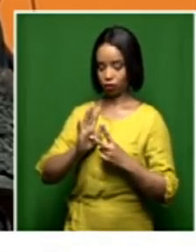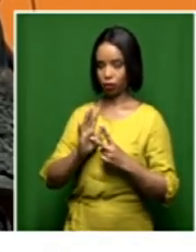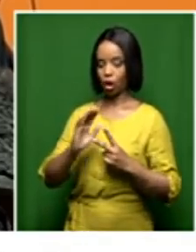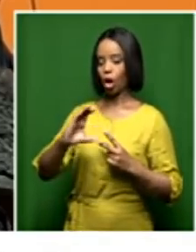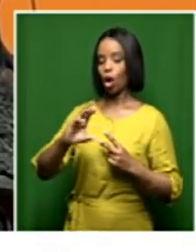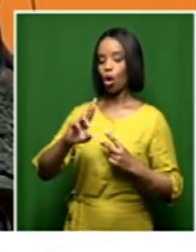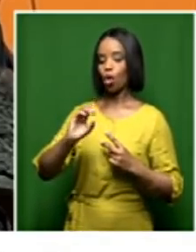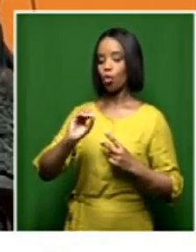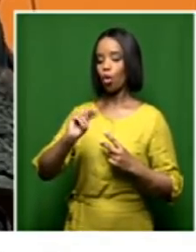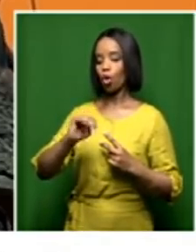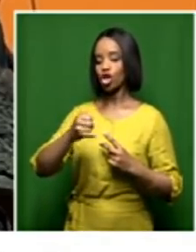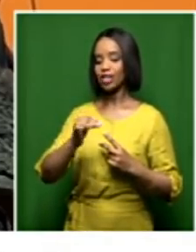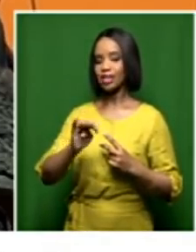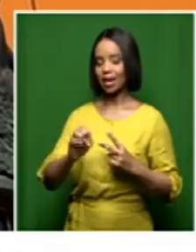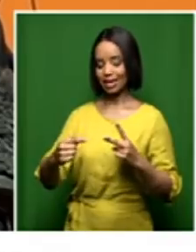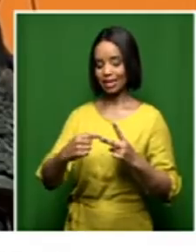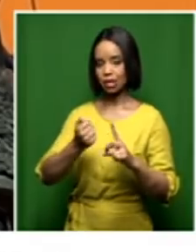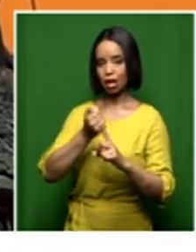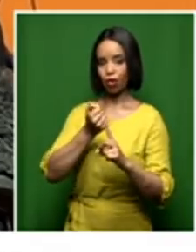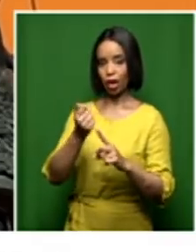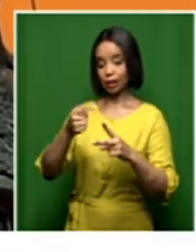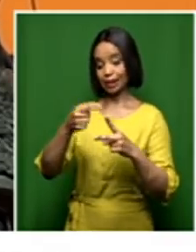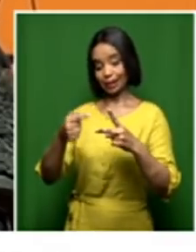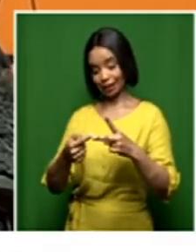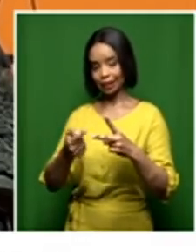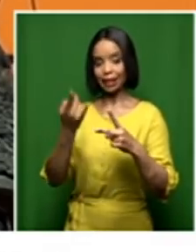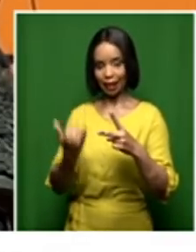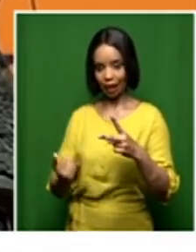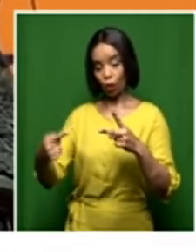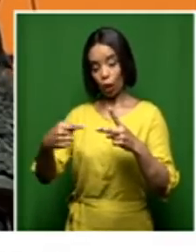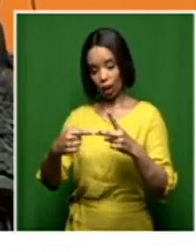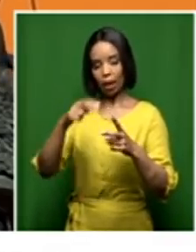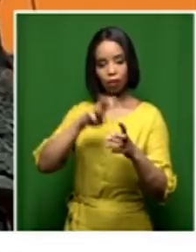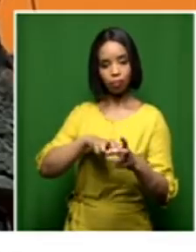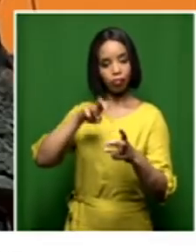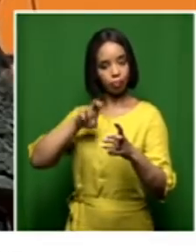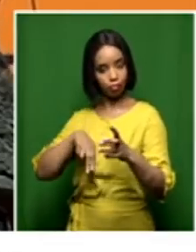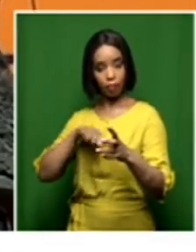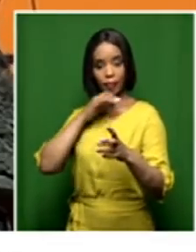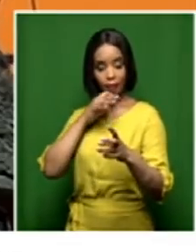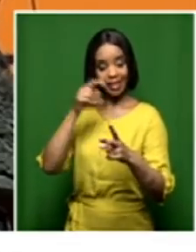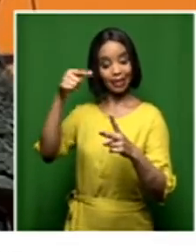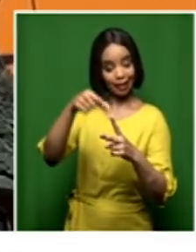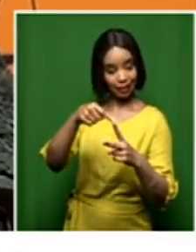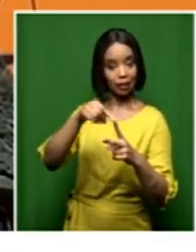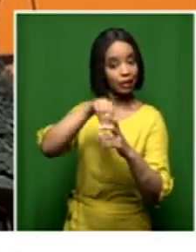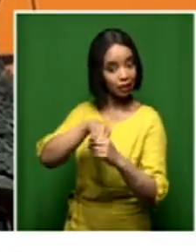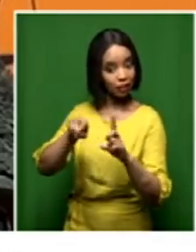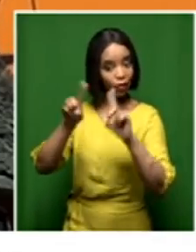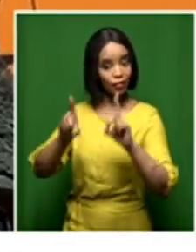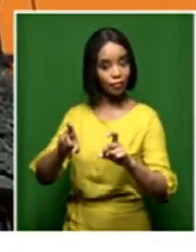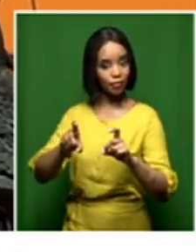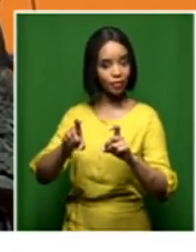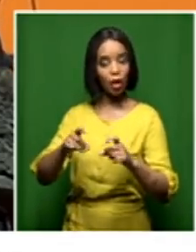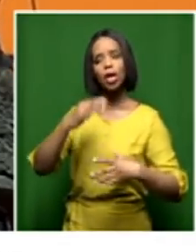Kurnia actually contributed to the latter leaving, deciding to resign from the